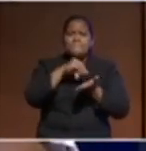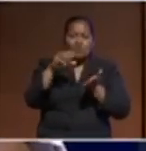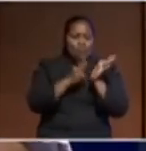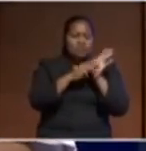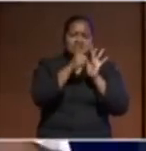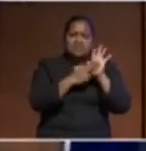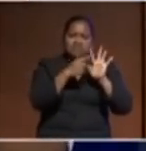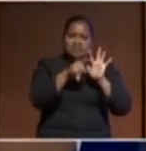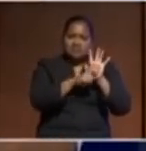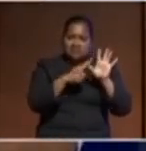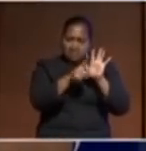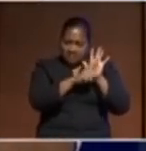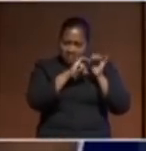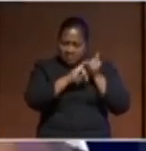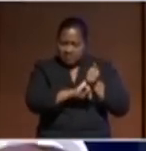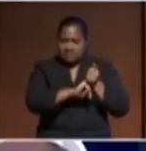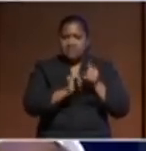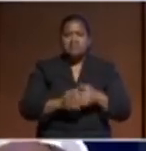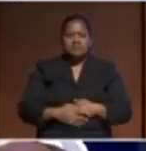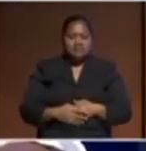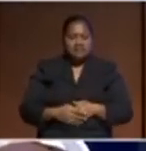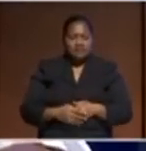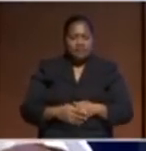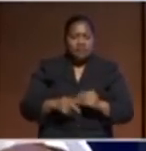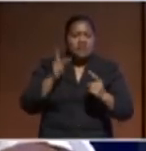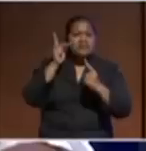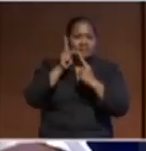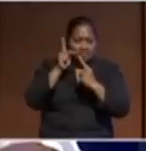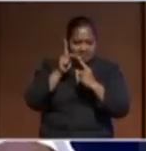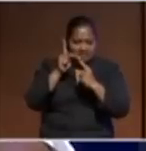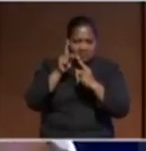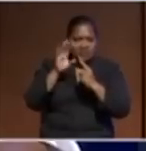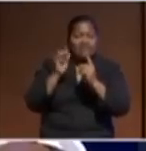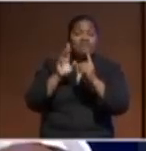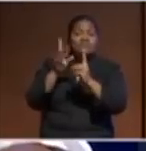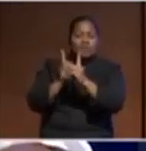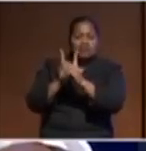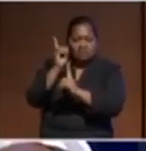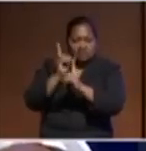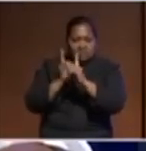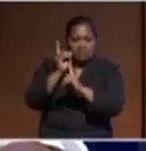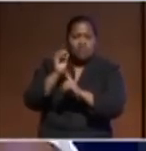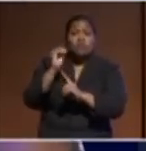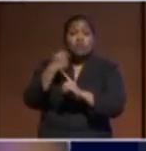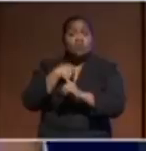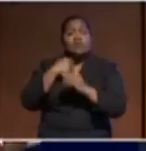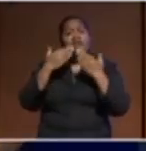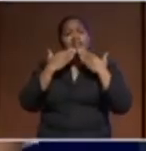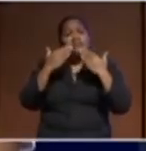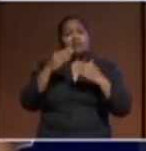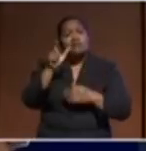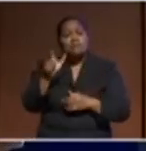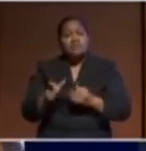from the deep sea for purposes that can help our development and so I thank the president of